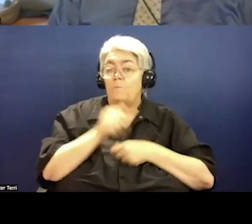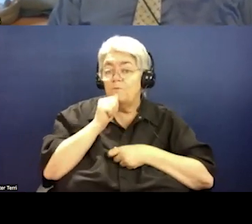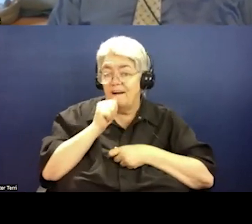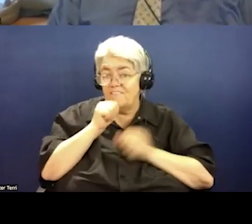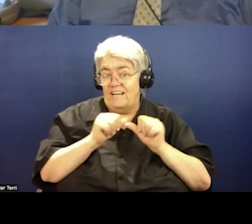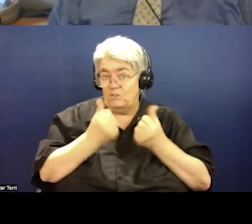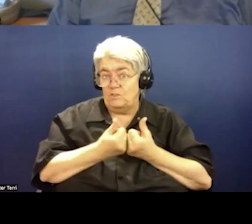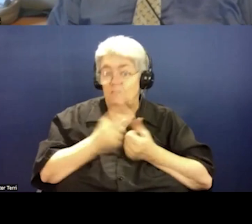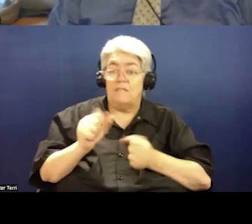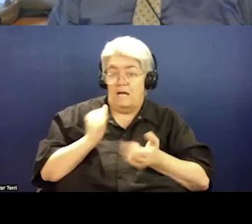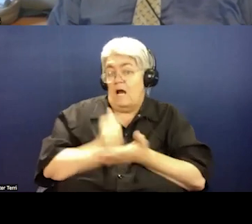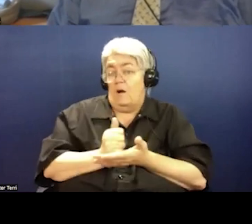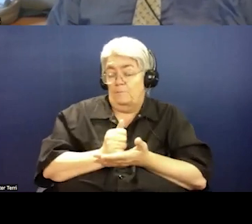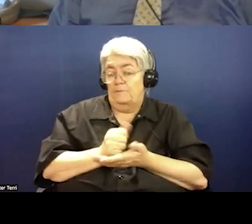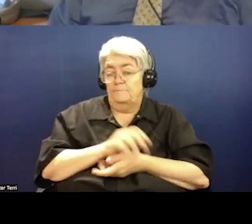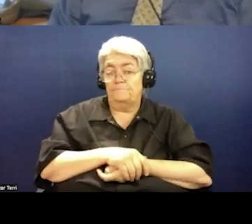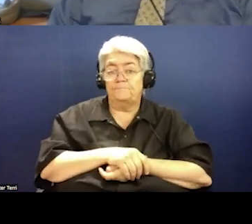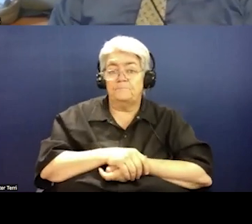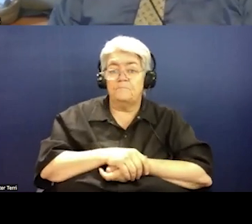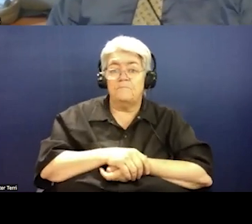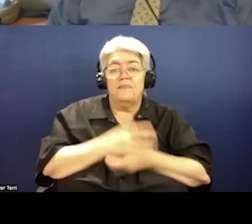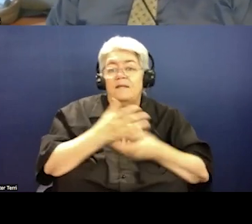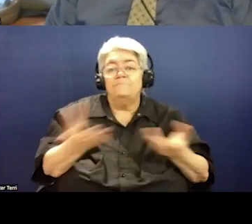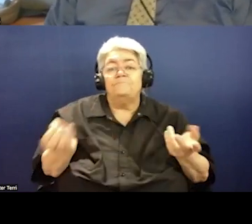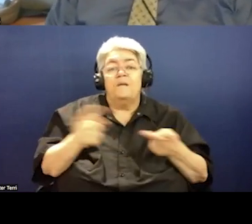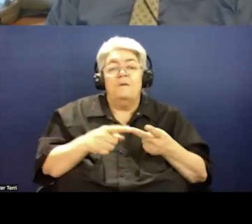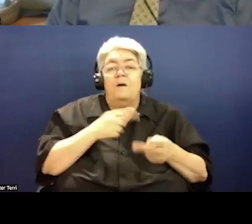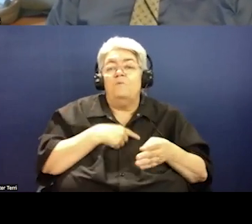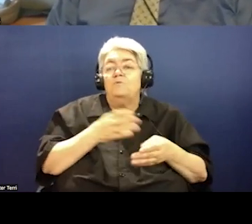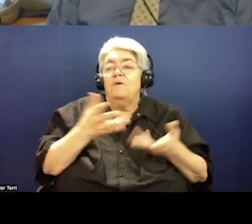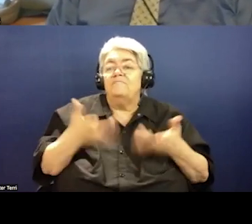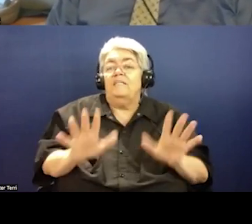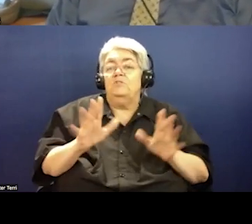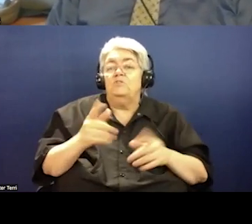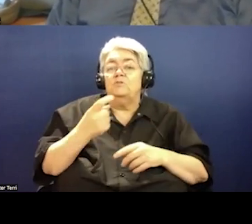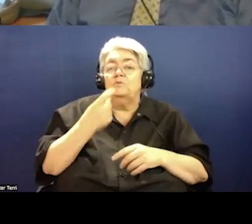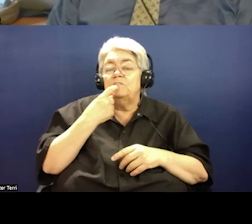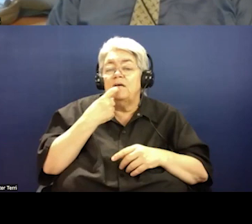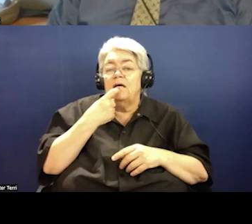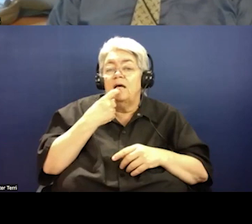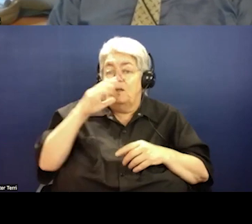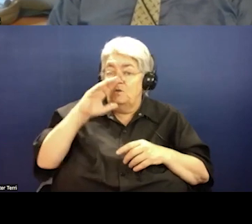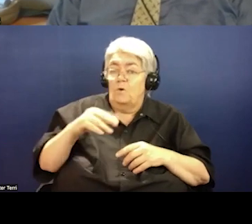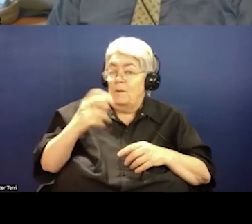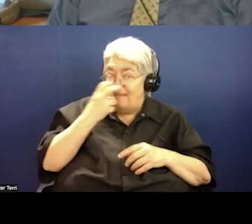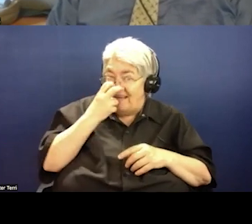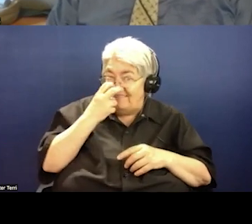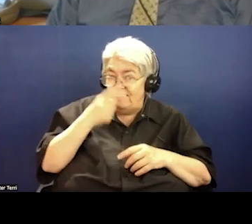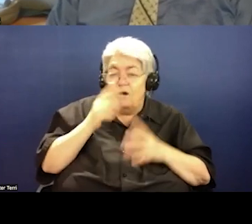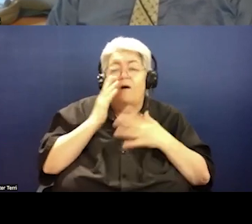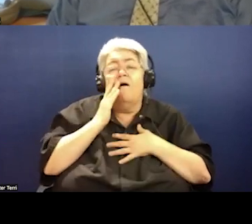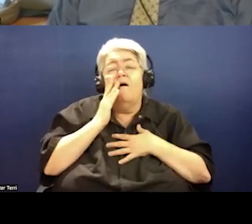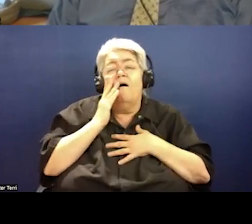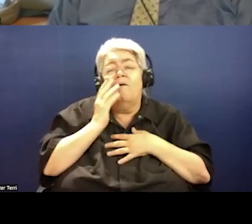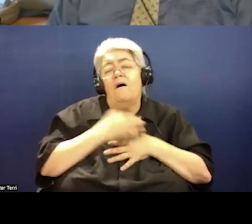help. I might want to just conclude here with um, blindness is not a tragedy, but actually